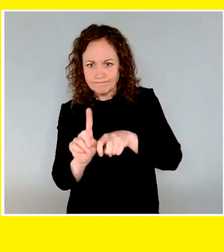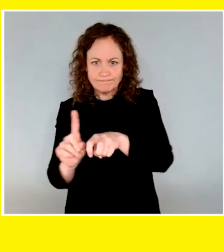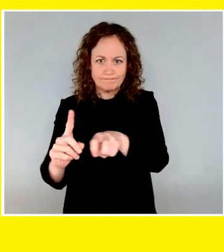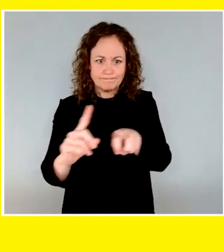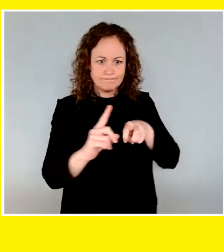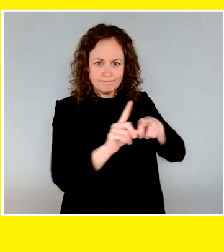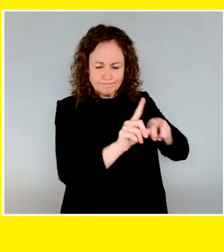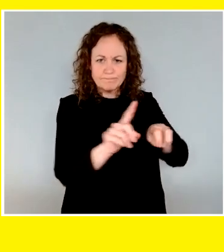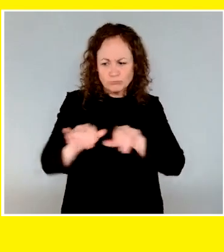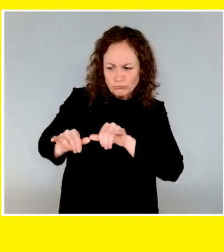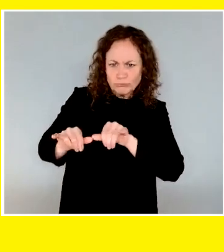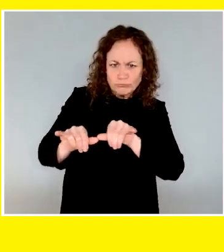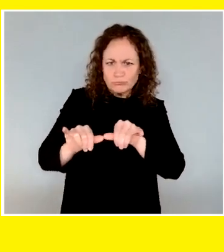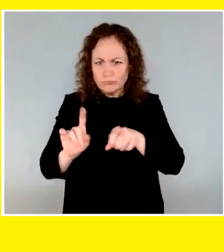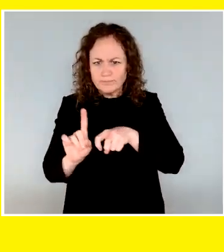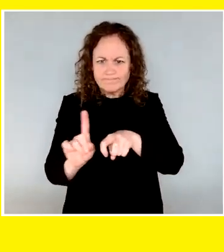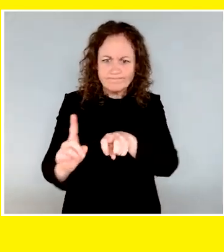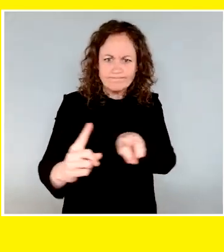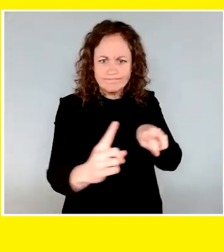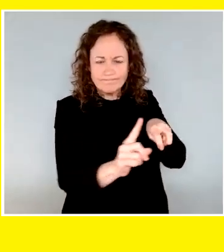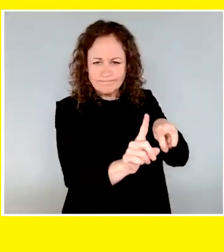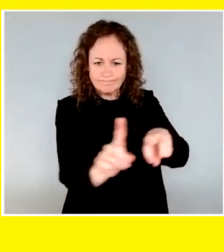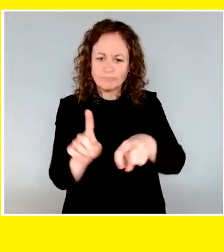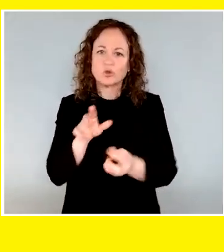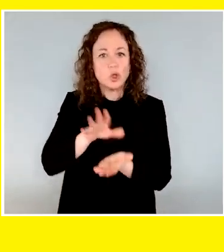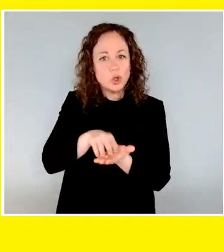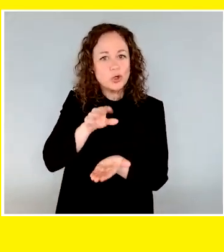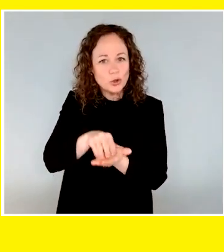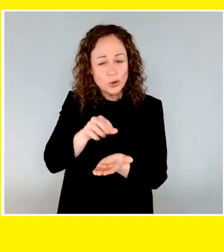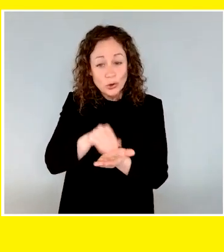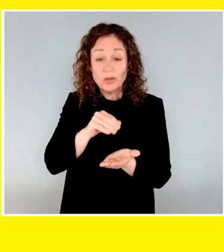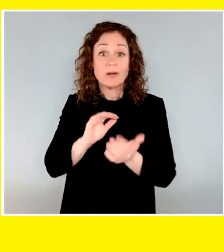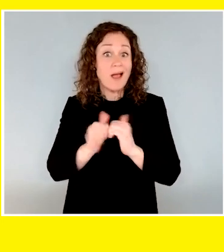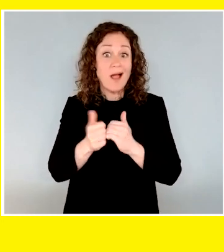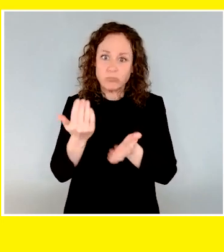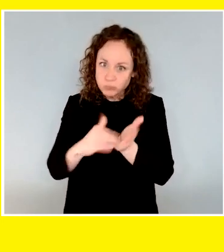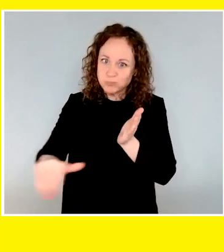moving past objects. This is carried out through repetition and positive reinforcement.